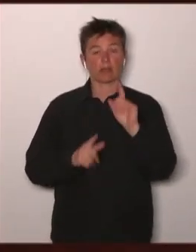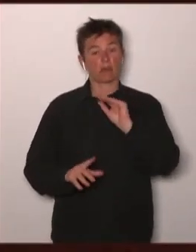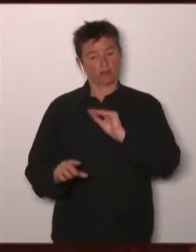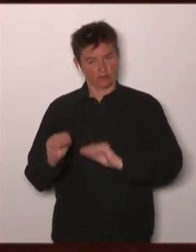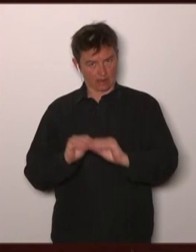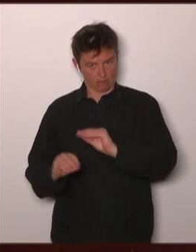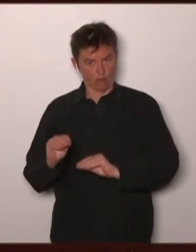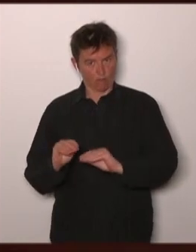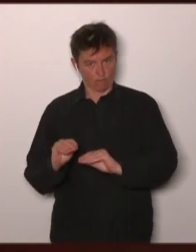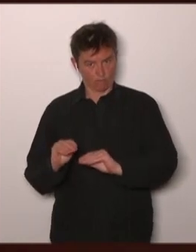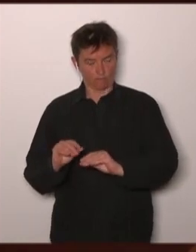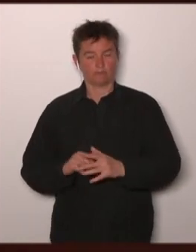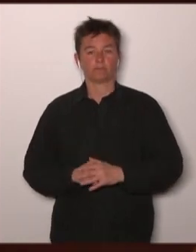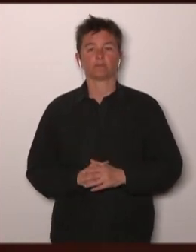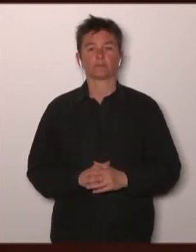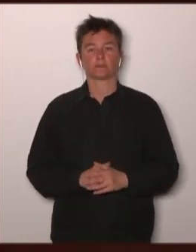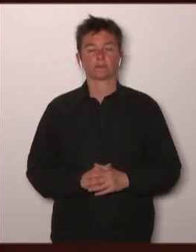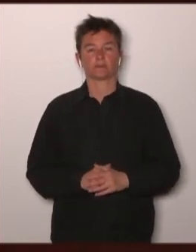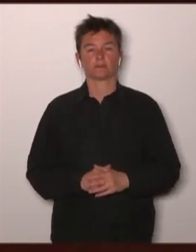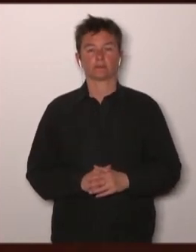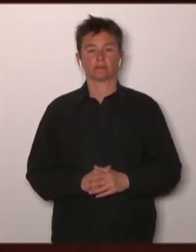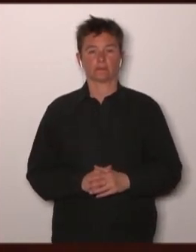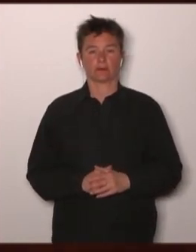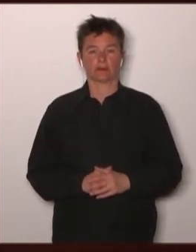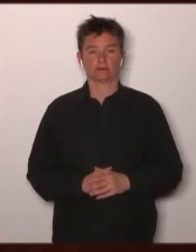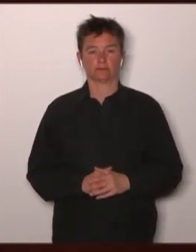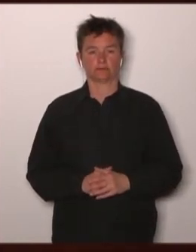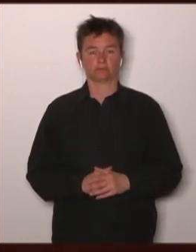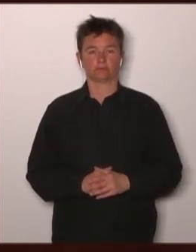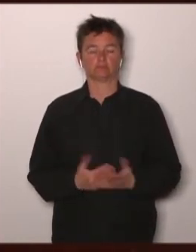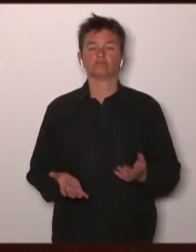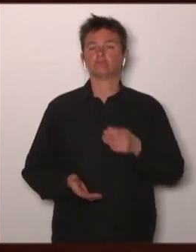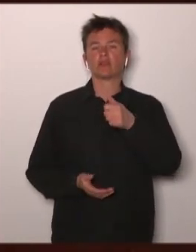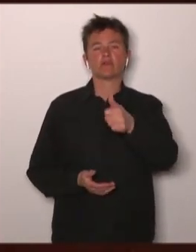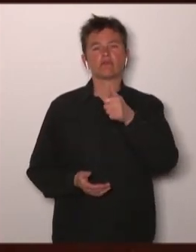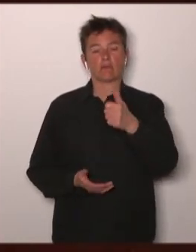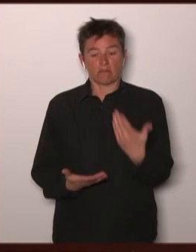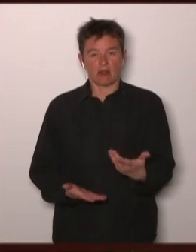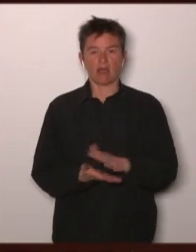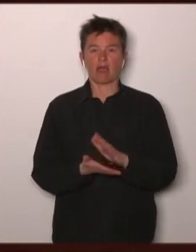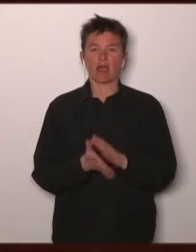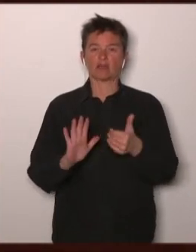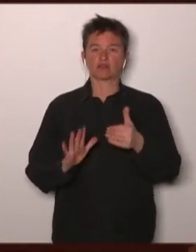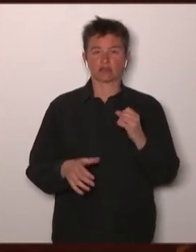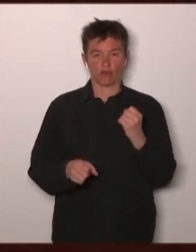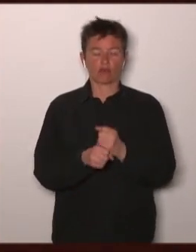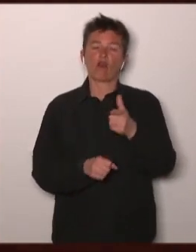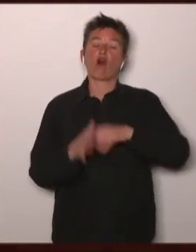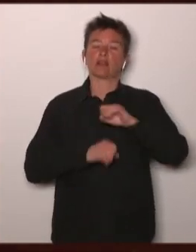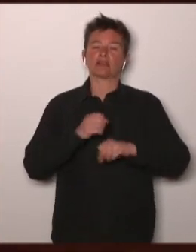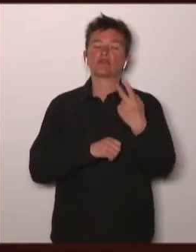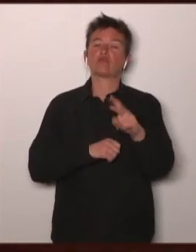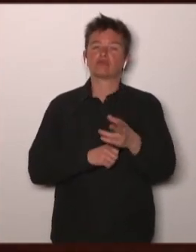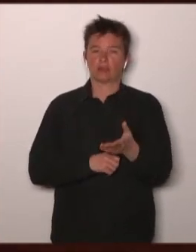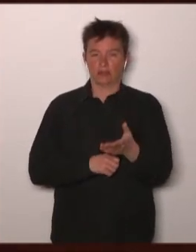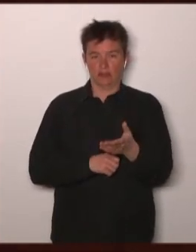a problem for you, for a structure like you, 60 years old yet, but still, it's difficult for you nowadays to